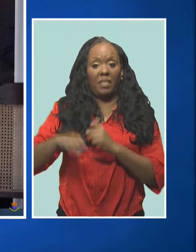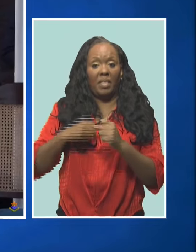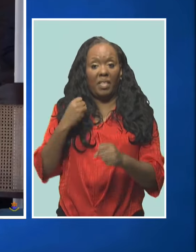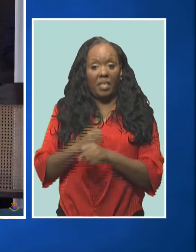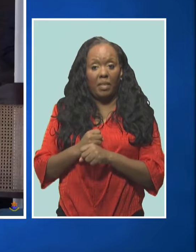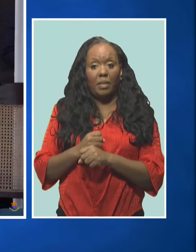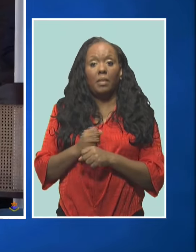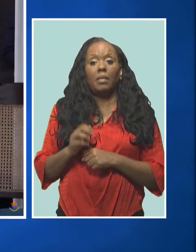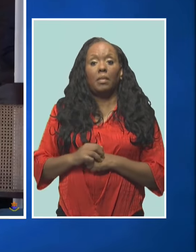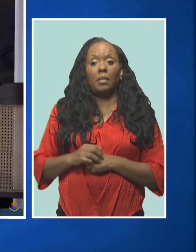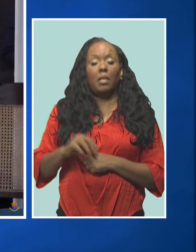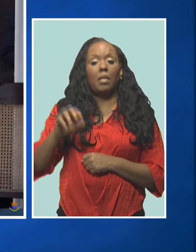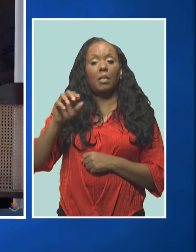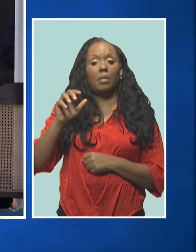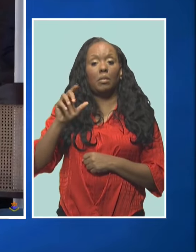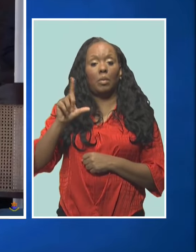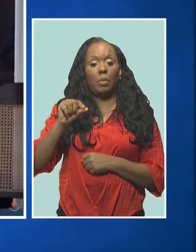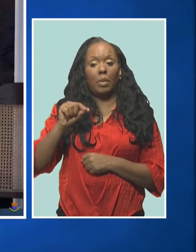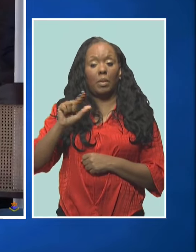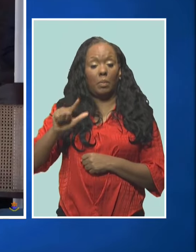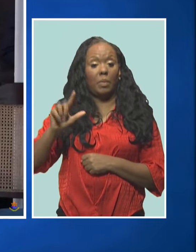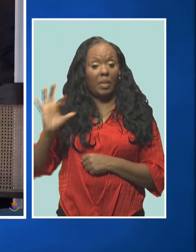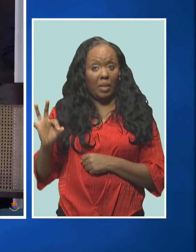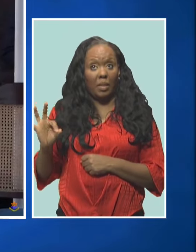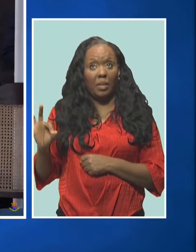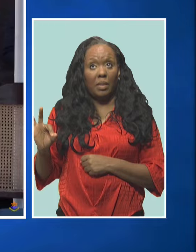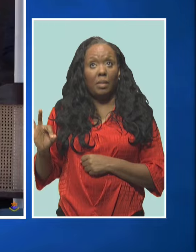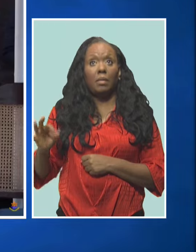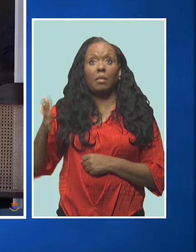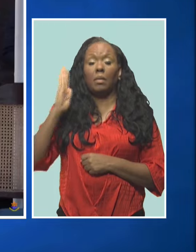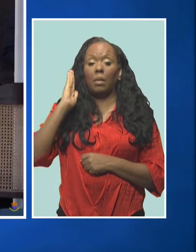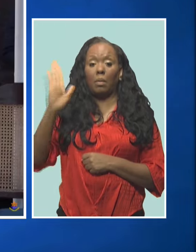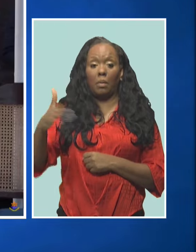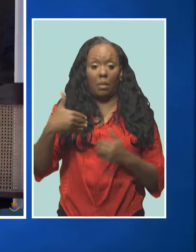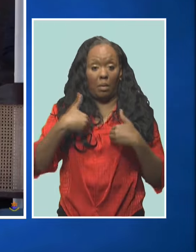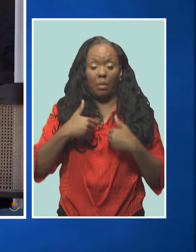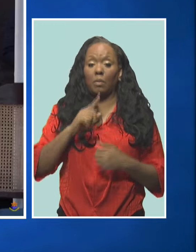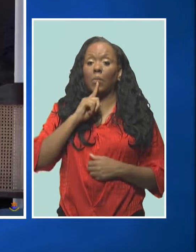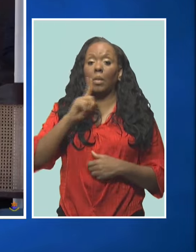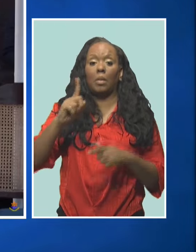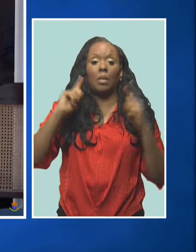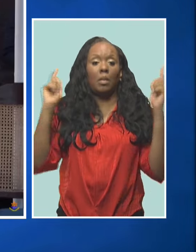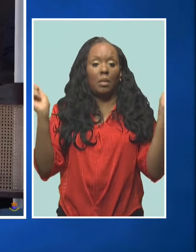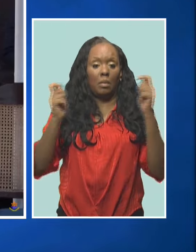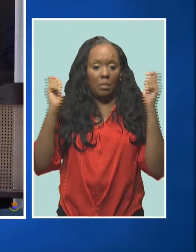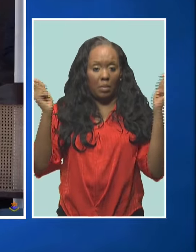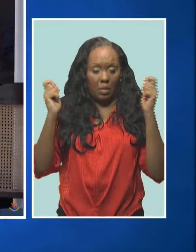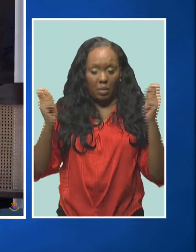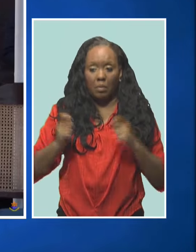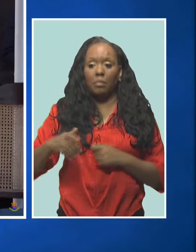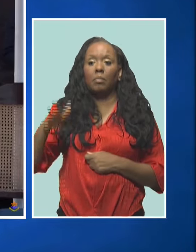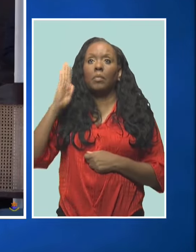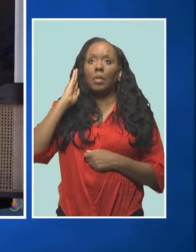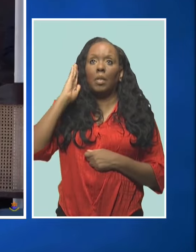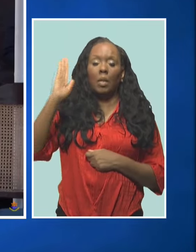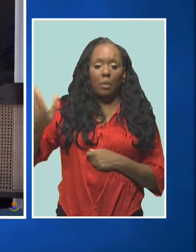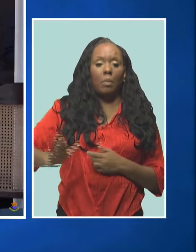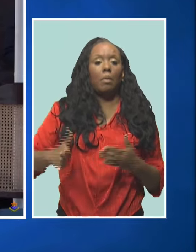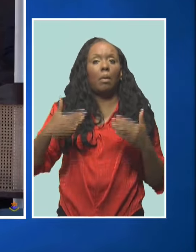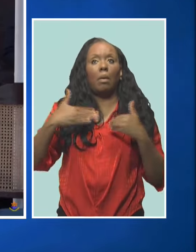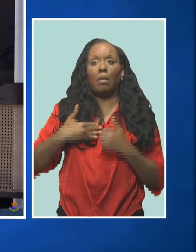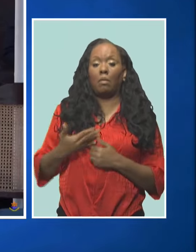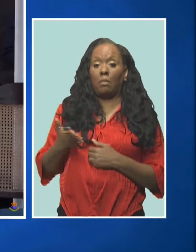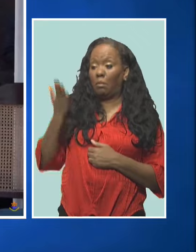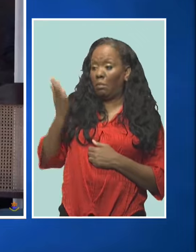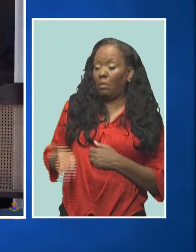and regardless of who is here, that there will be true celebration that we have truly put you as